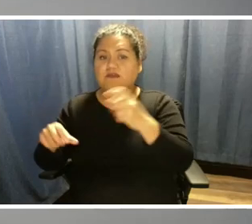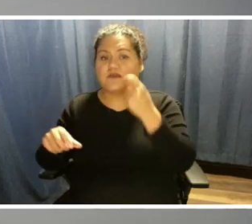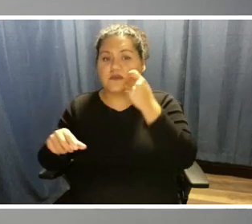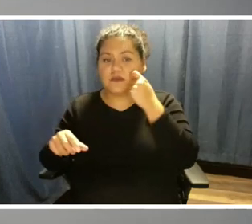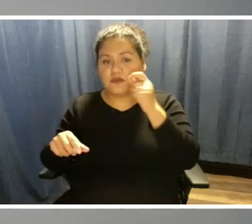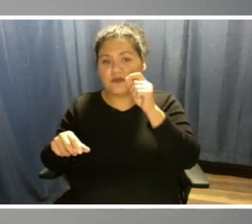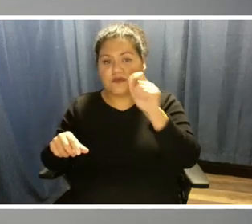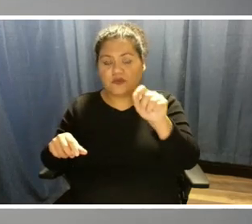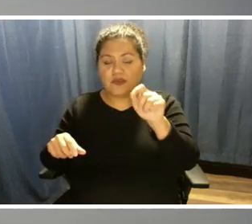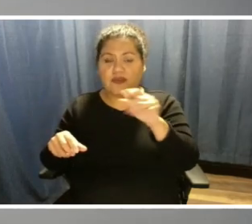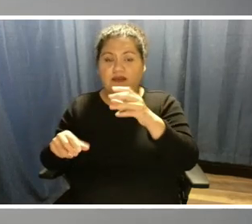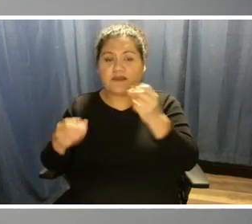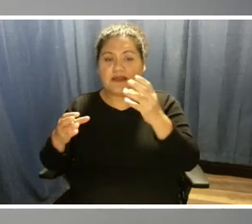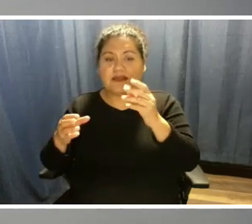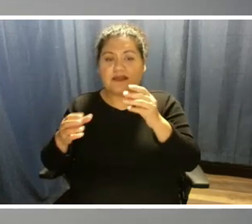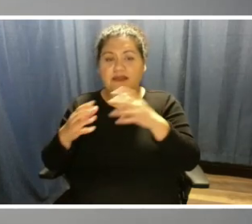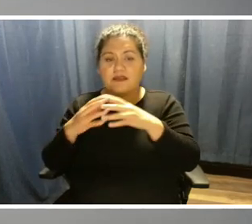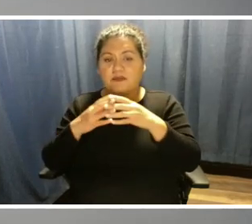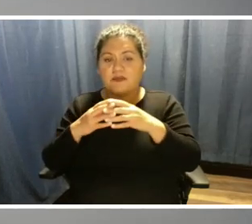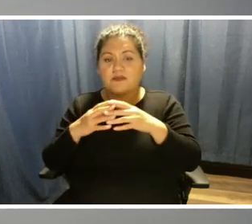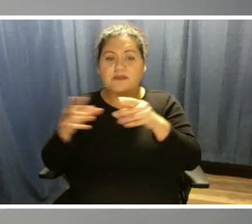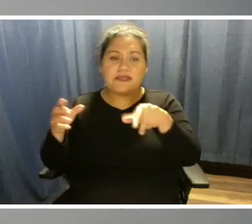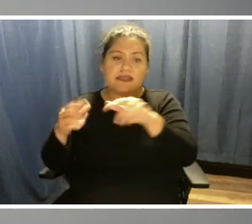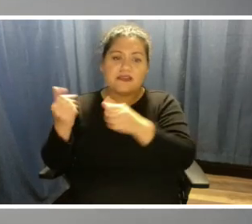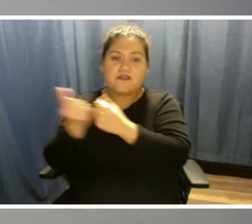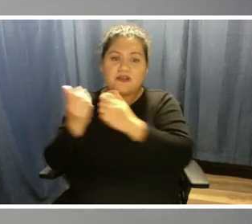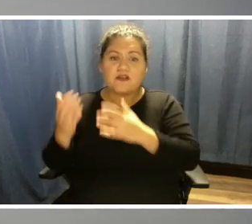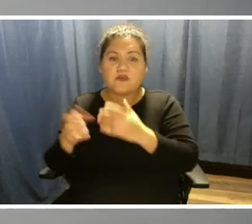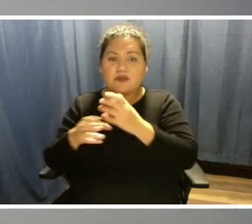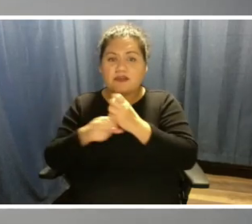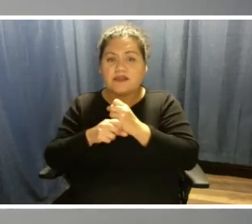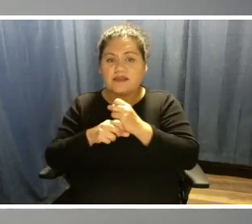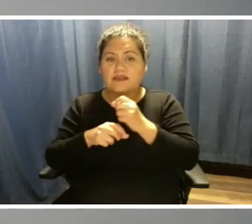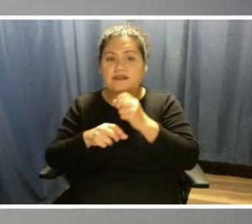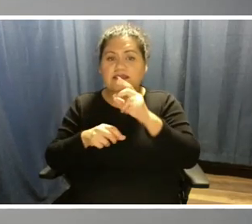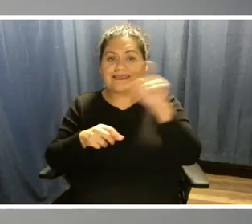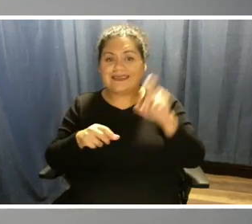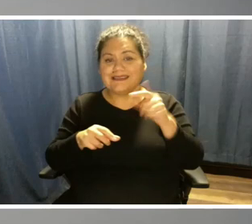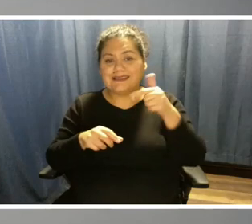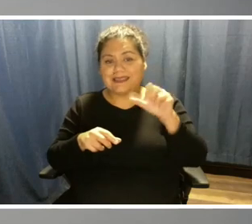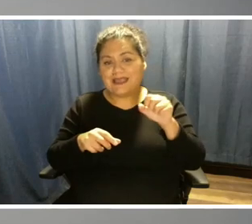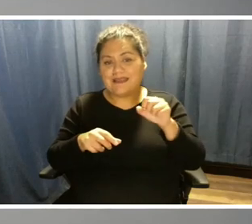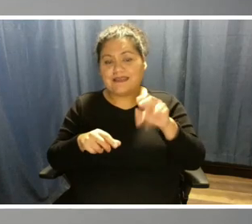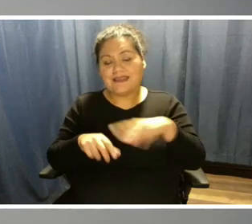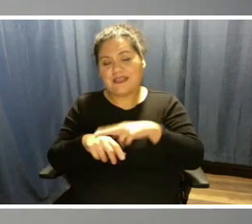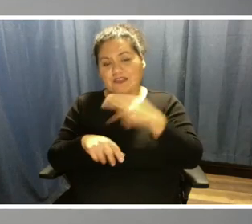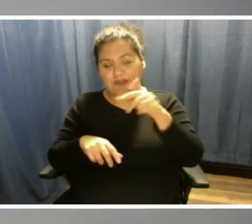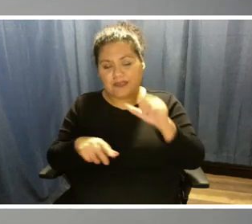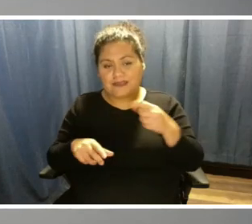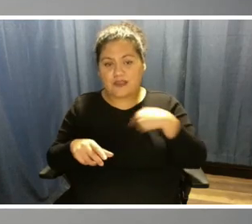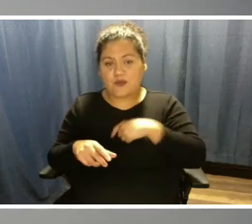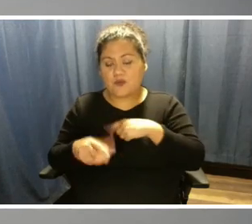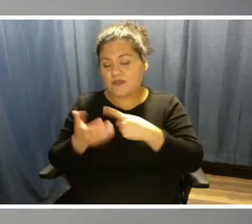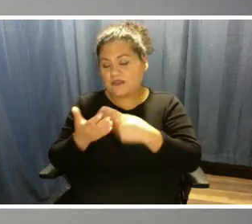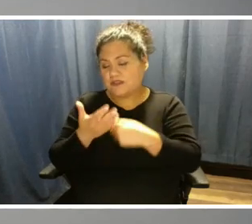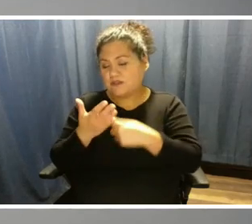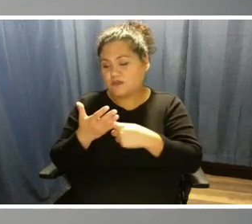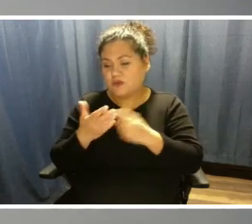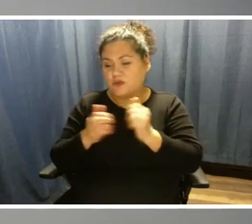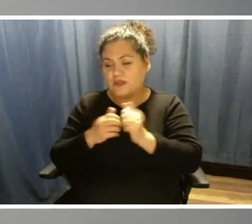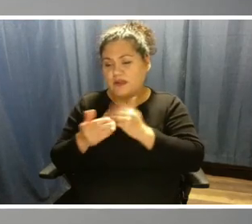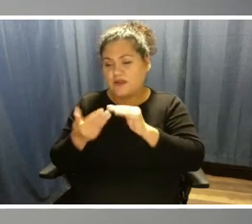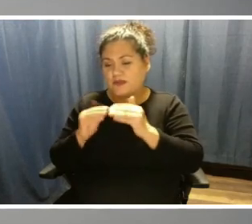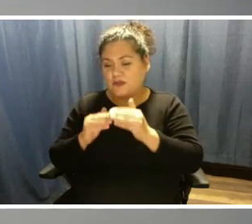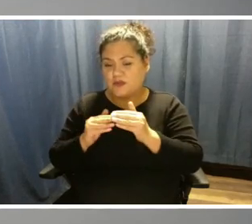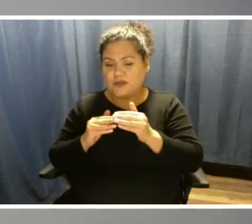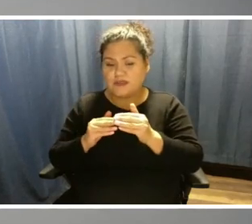were receiving Texas natural gas in the form of liquefied natural gas. And over the summer, we spoke to our community about how that was actually driving prices up